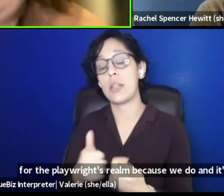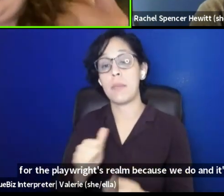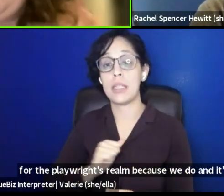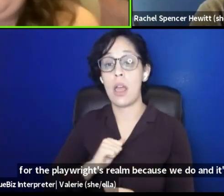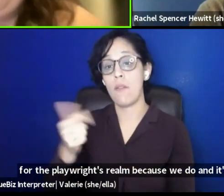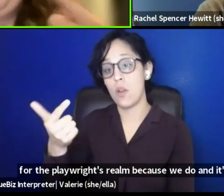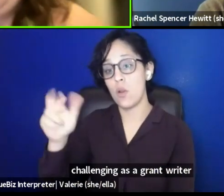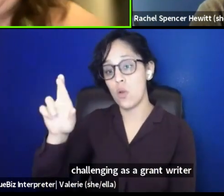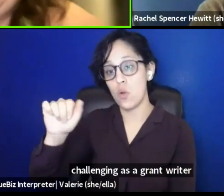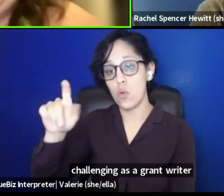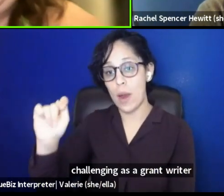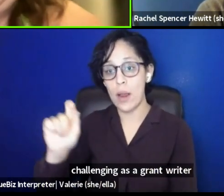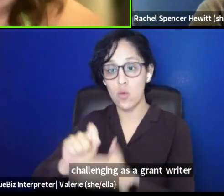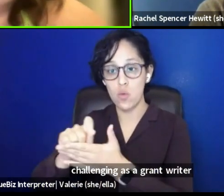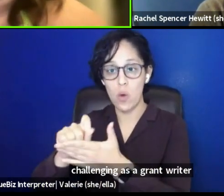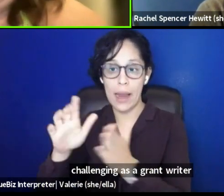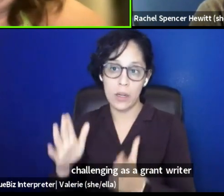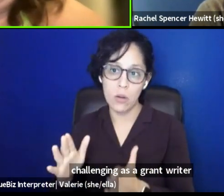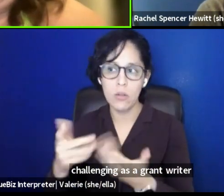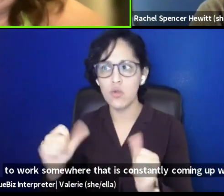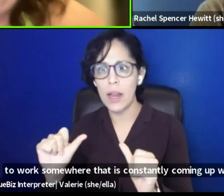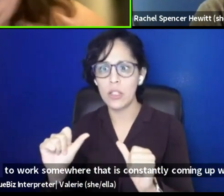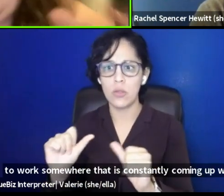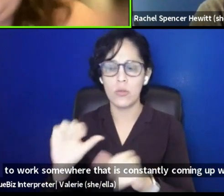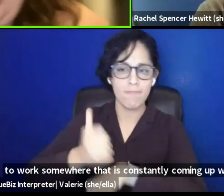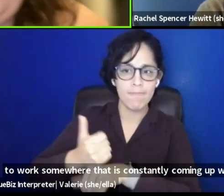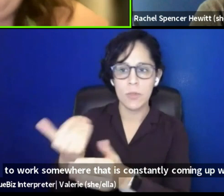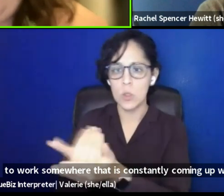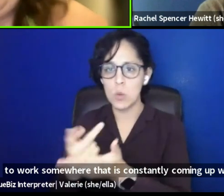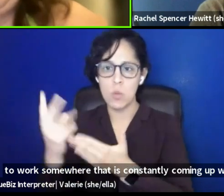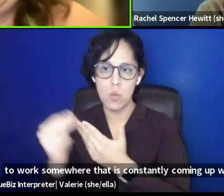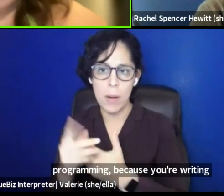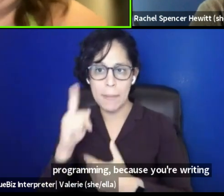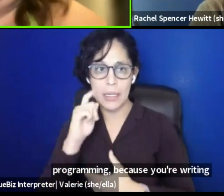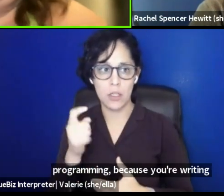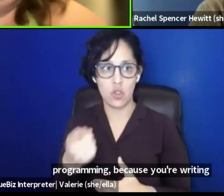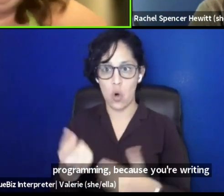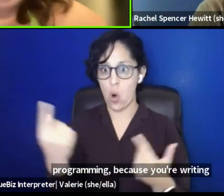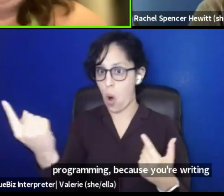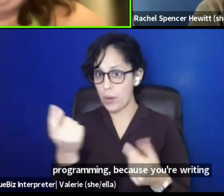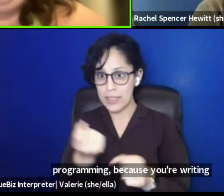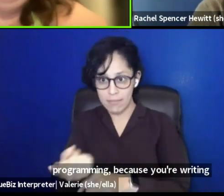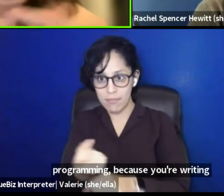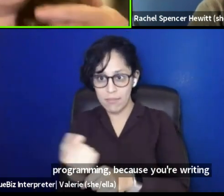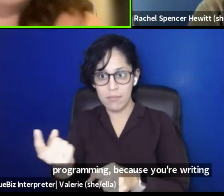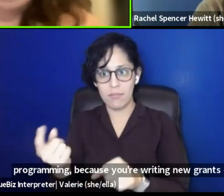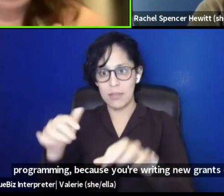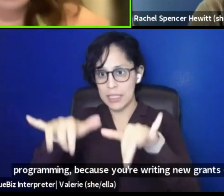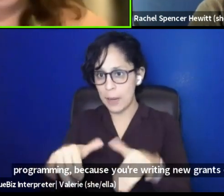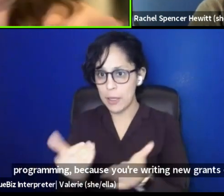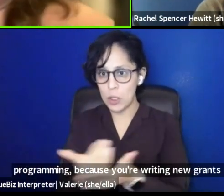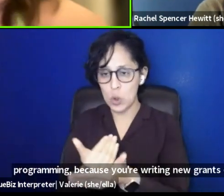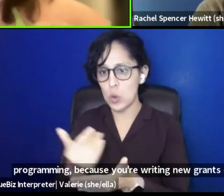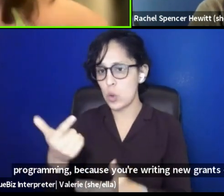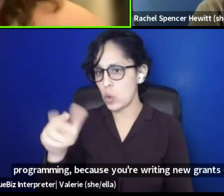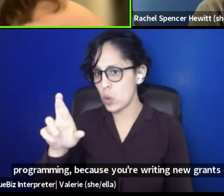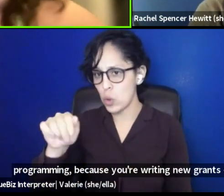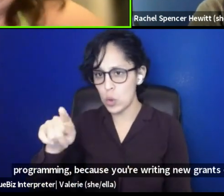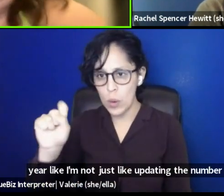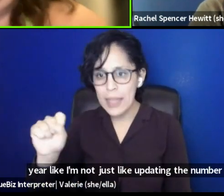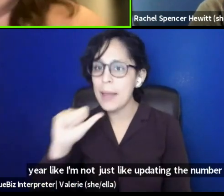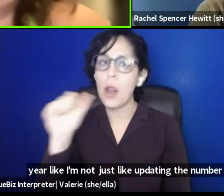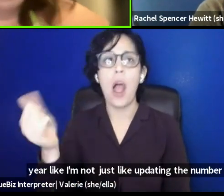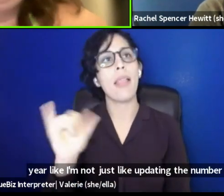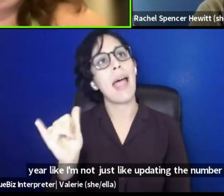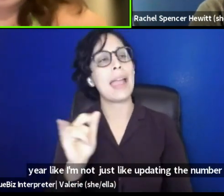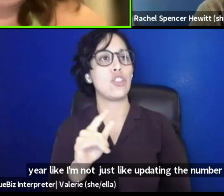constantly coming up with new programming because you're writing new grants every year. Like I'm not just like updating the number of children